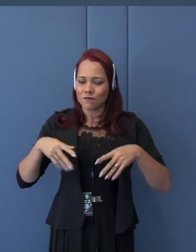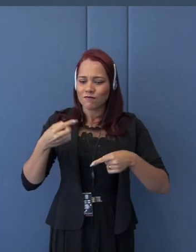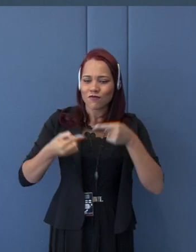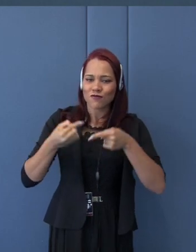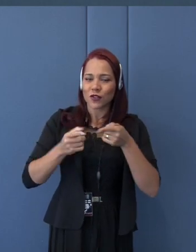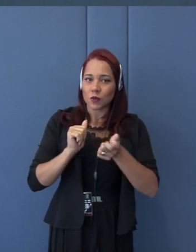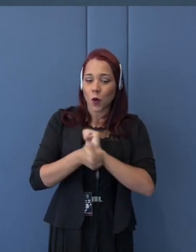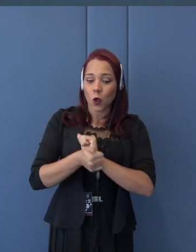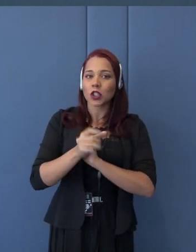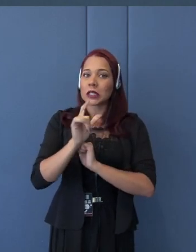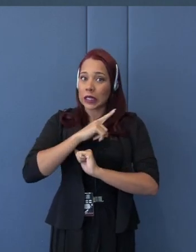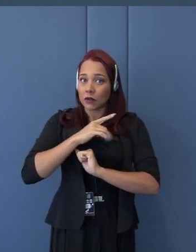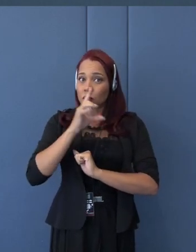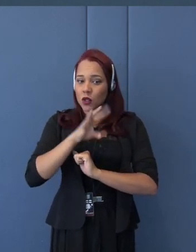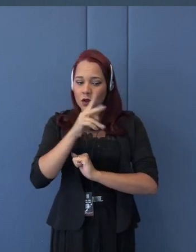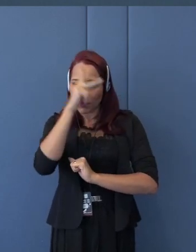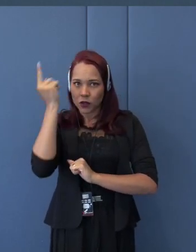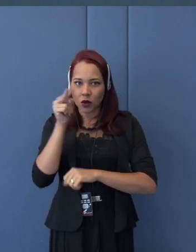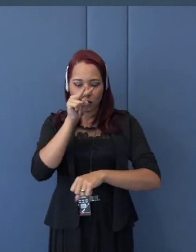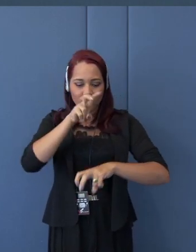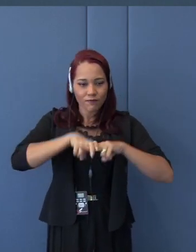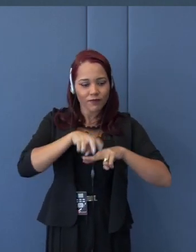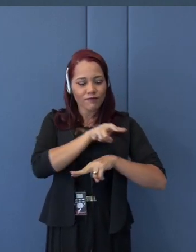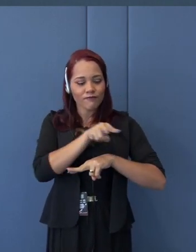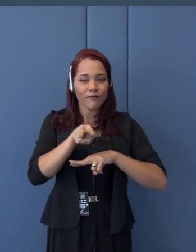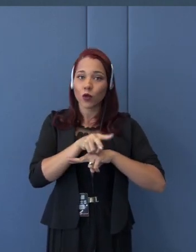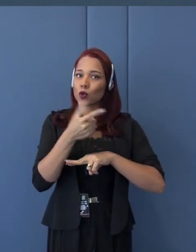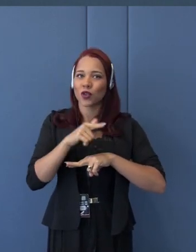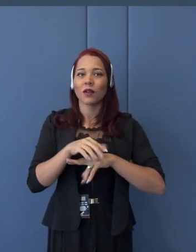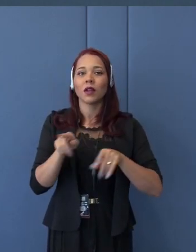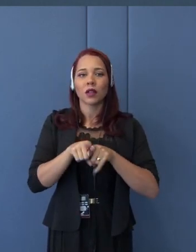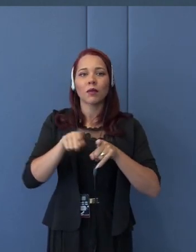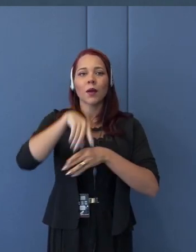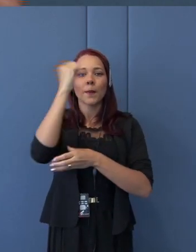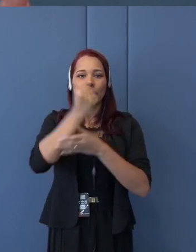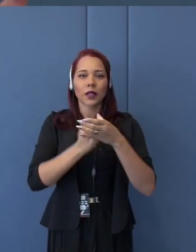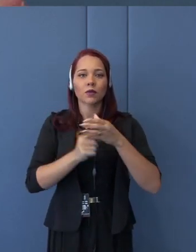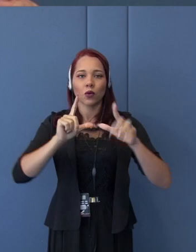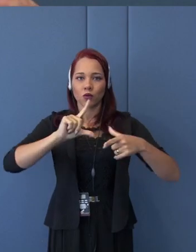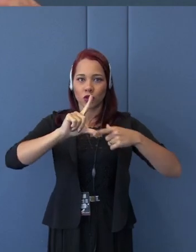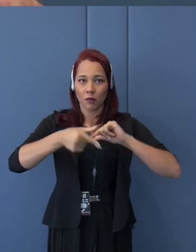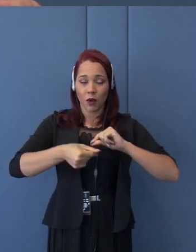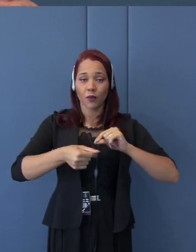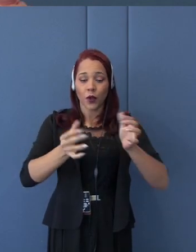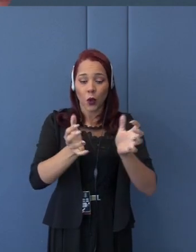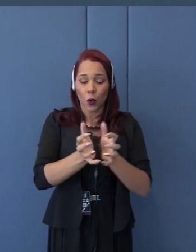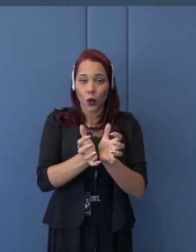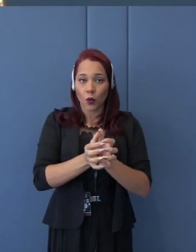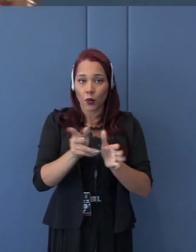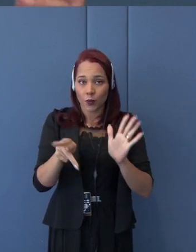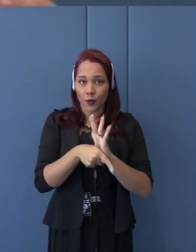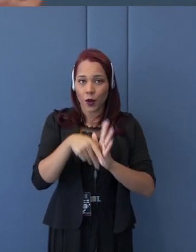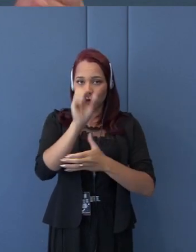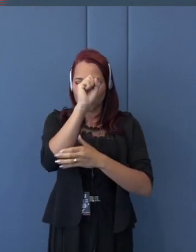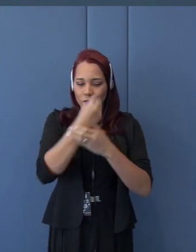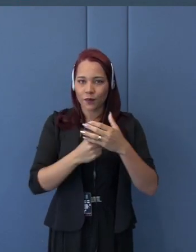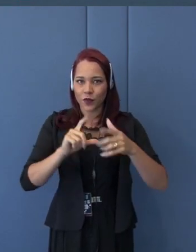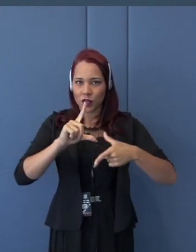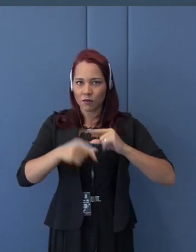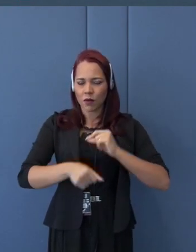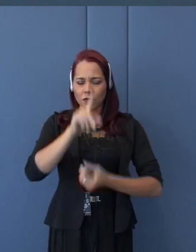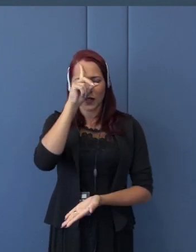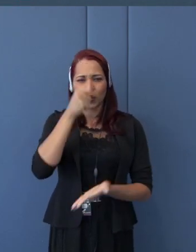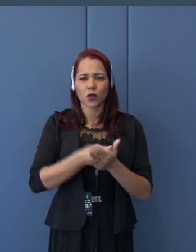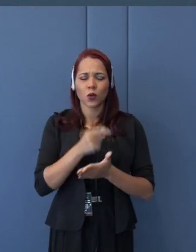baseball league of Japan has decided to postpone the starting of the